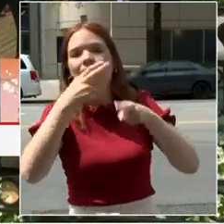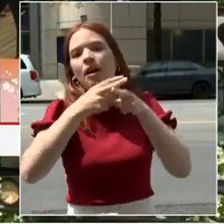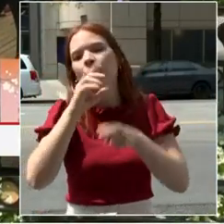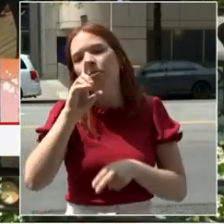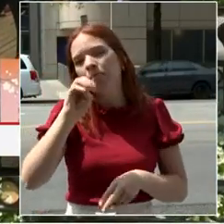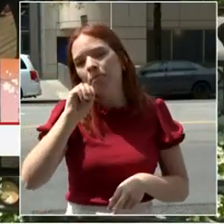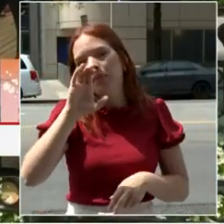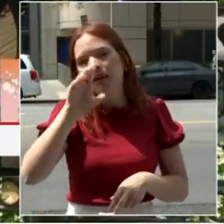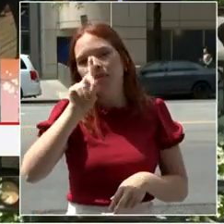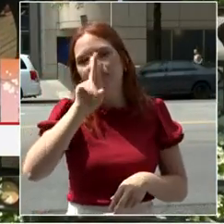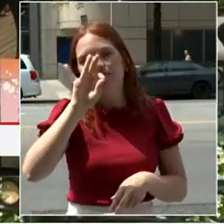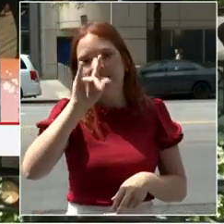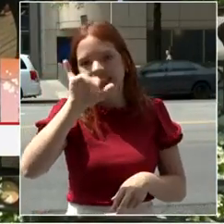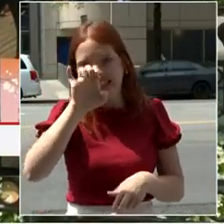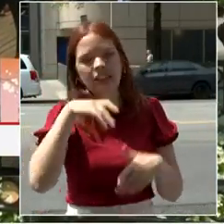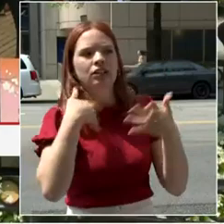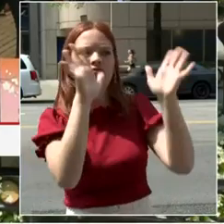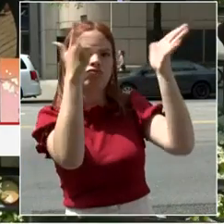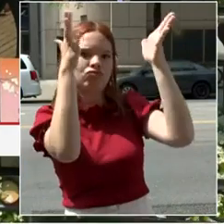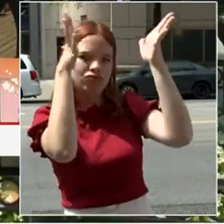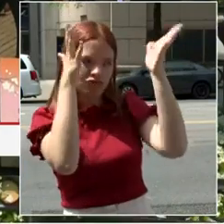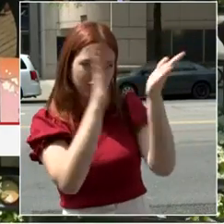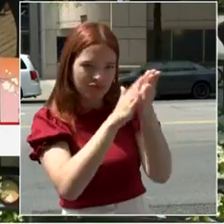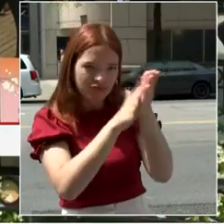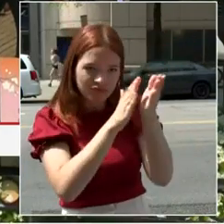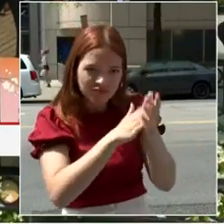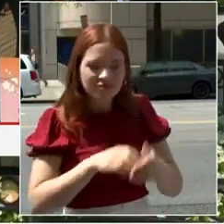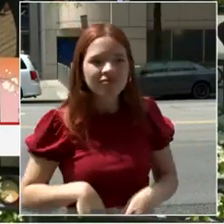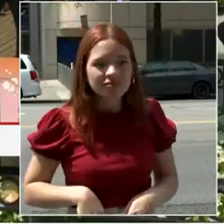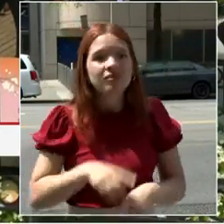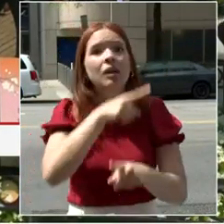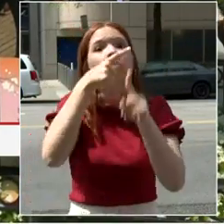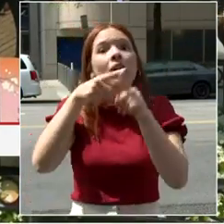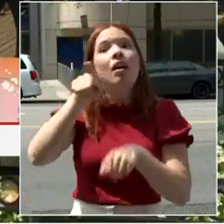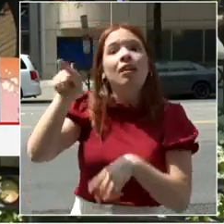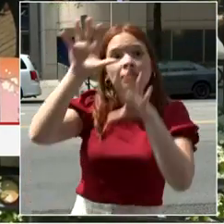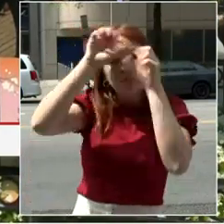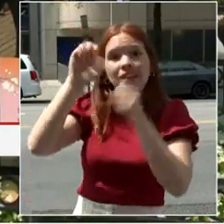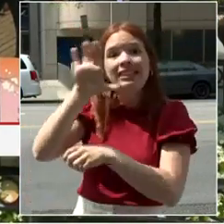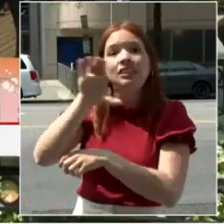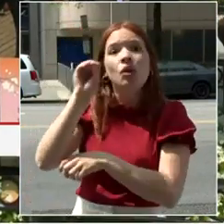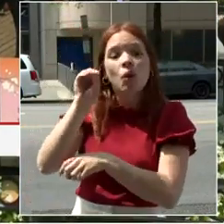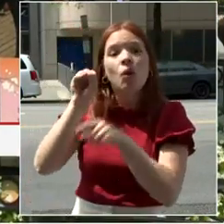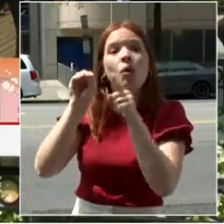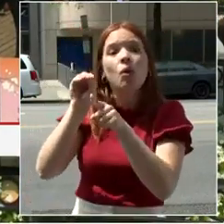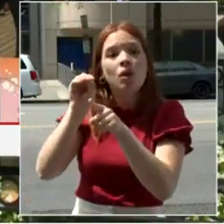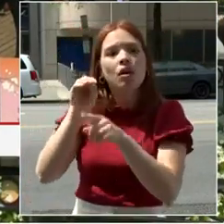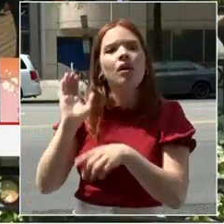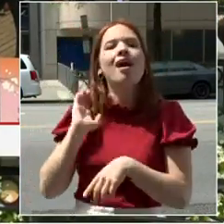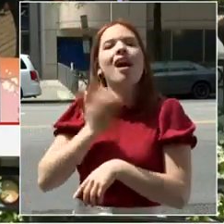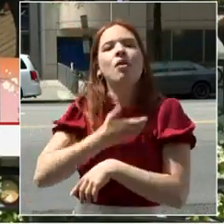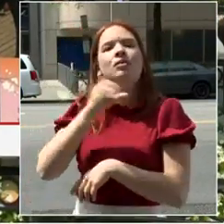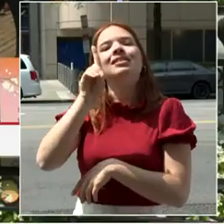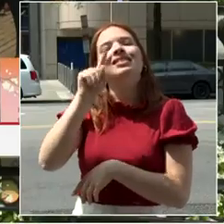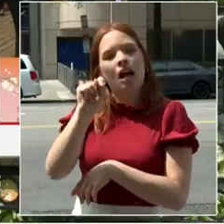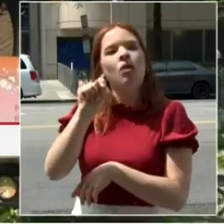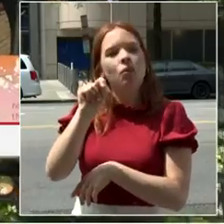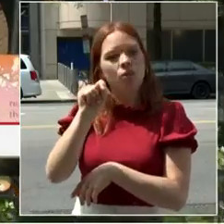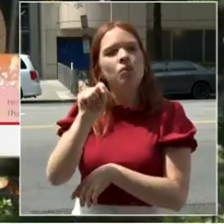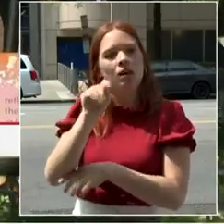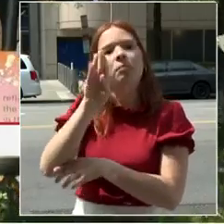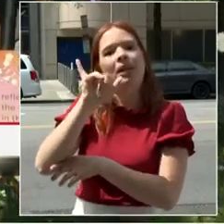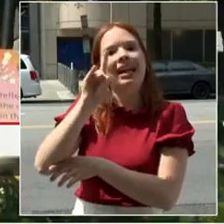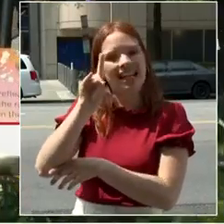big round of applause. As well as the president and CEO of our downtown bid, Jaron Price.